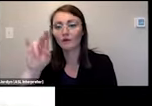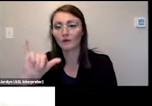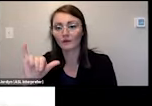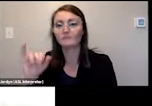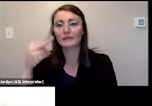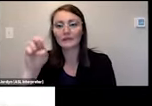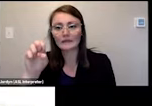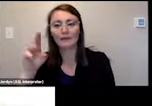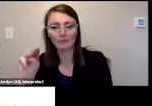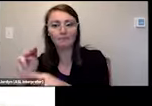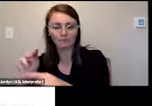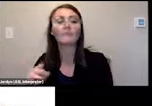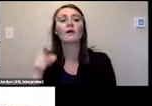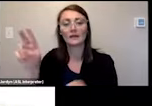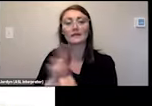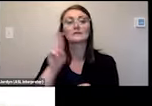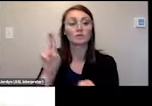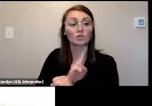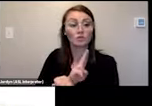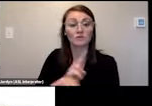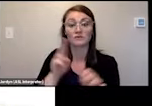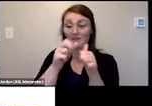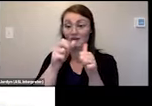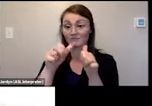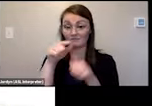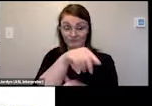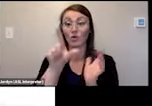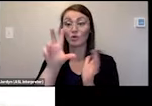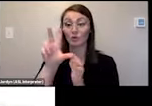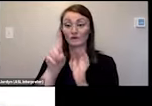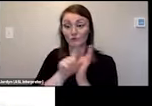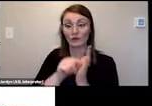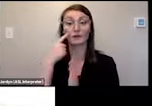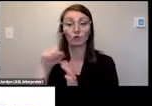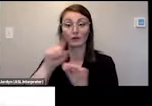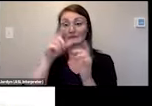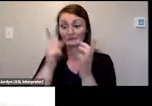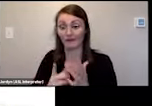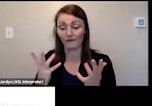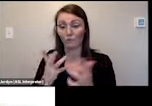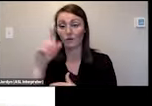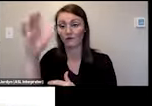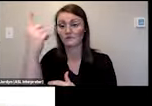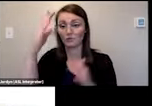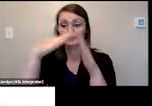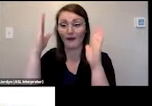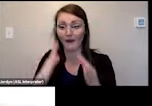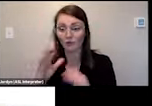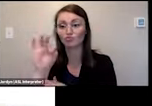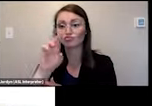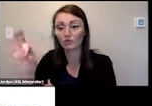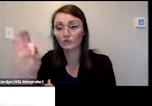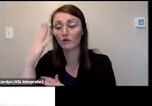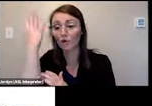and he also designed a model of a person's house since they wanted to know what their roof looked like the center of their house the roof